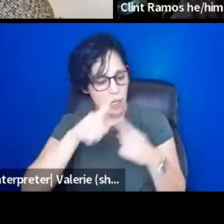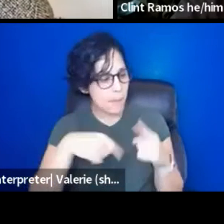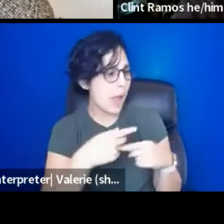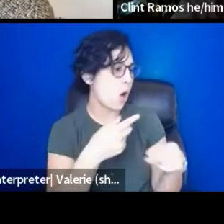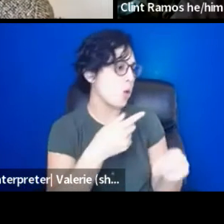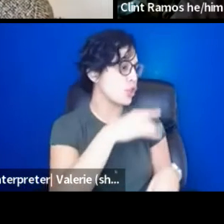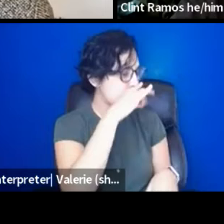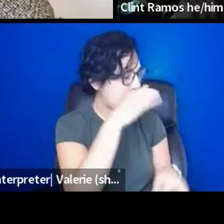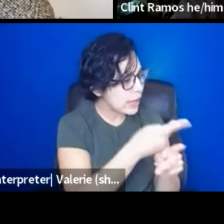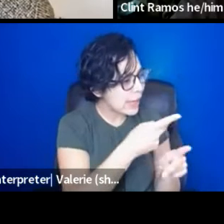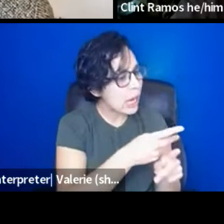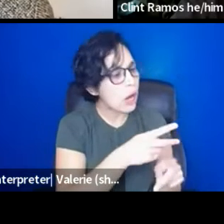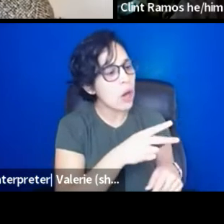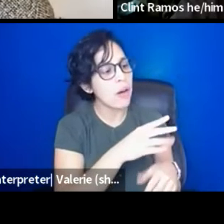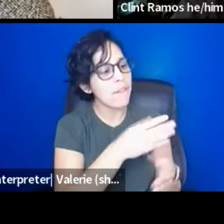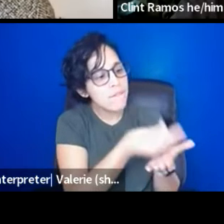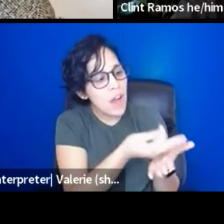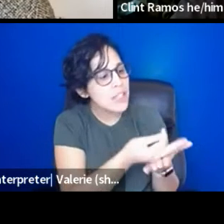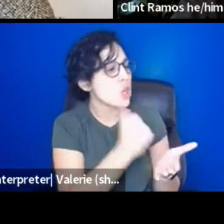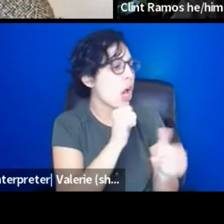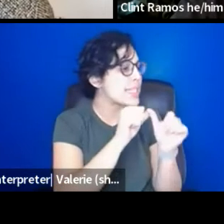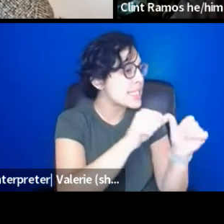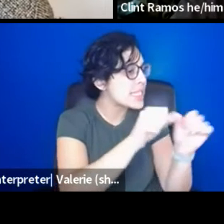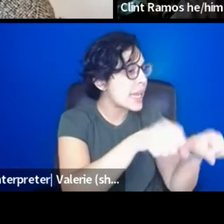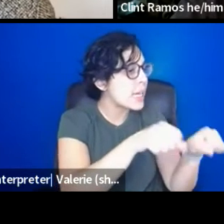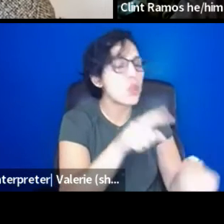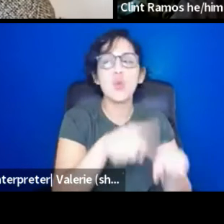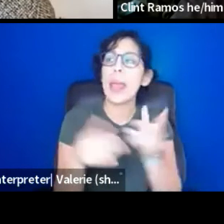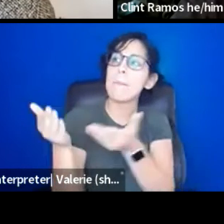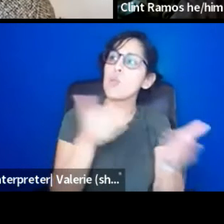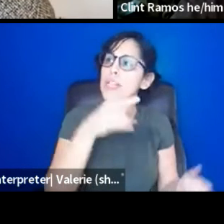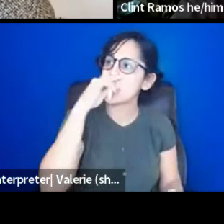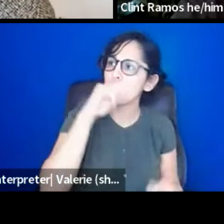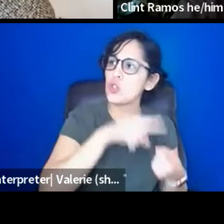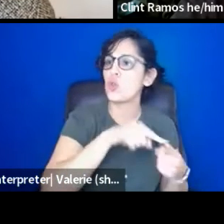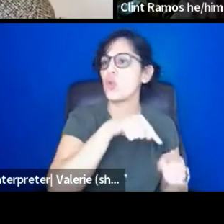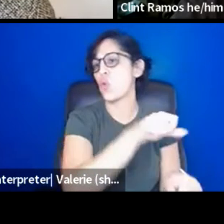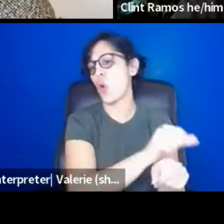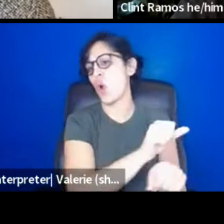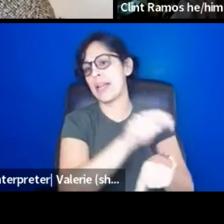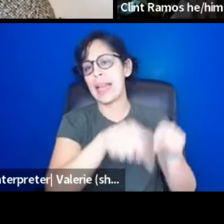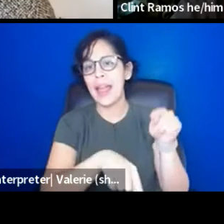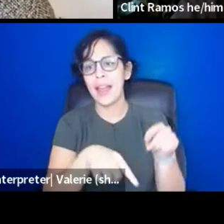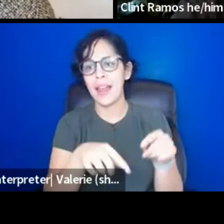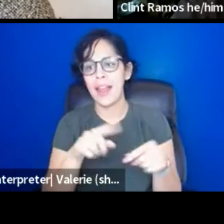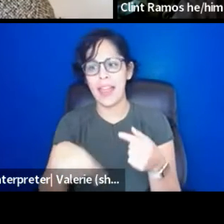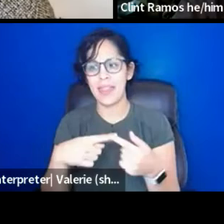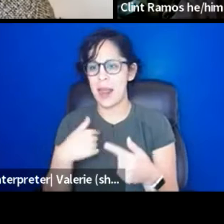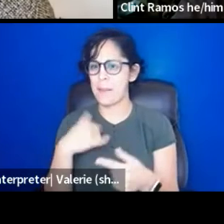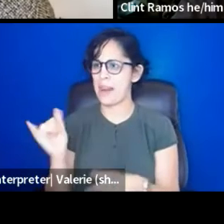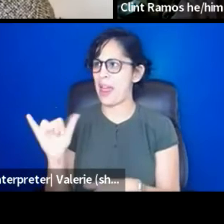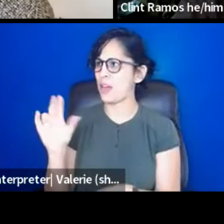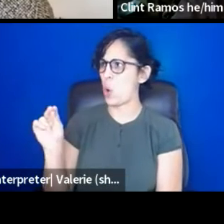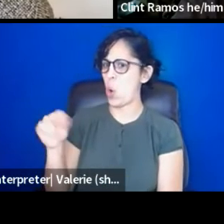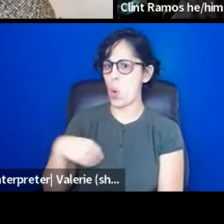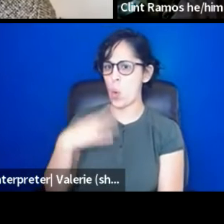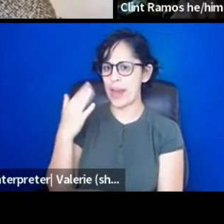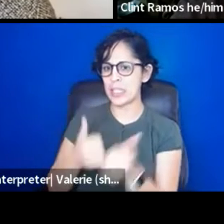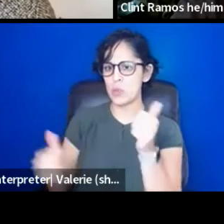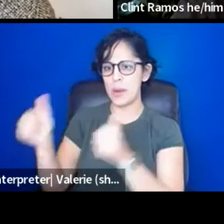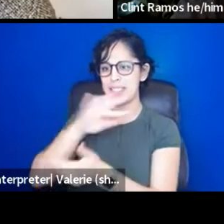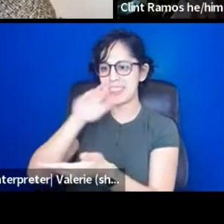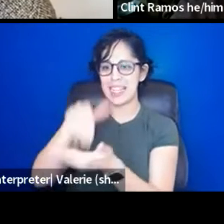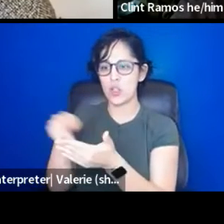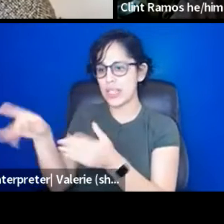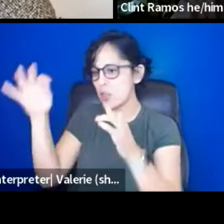sustainable, you can't bring children into the space, et cetera, et cetera. We're like, oh, no, white supremacy centered organizations don't know how to do